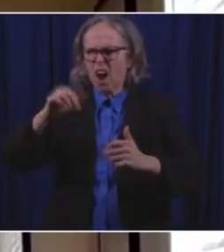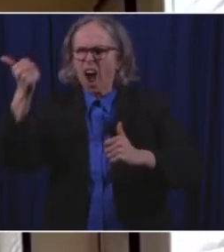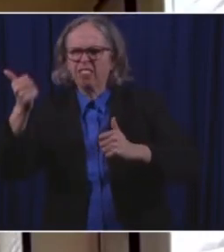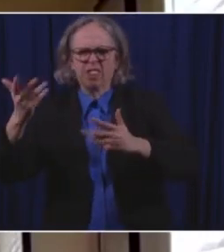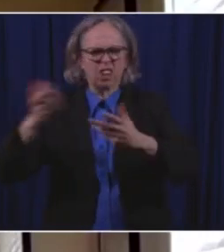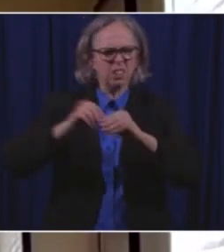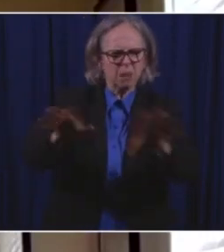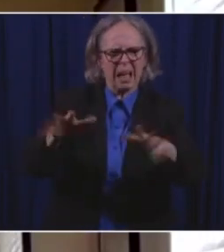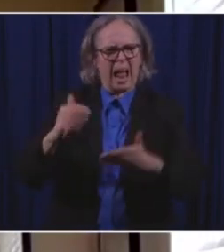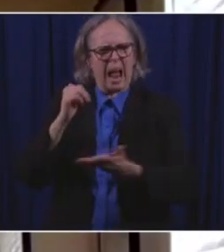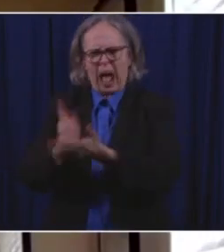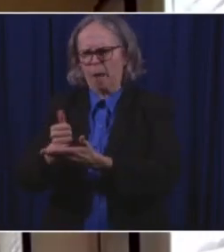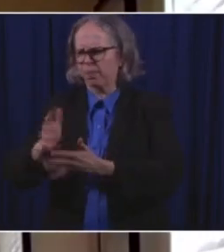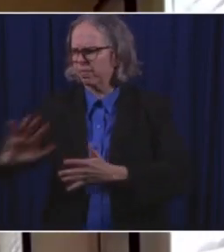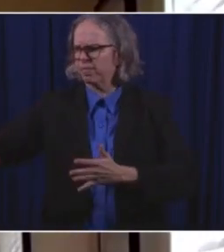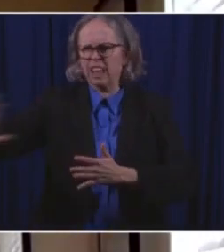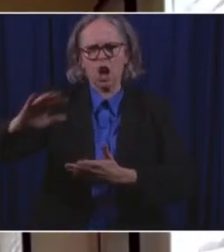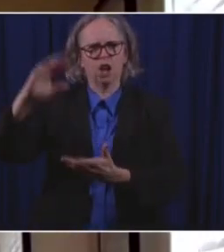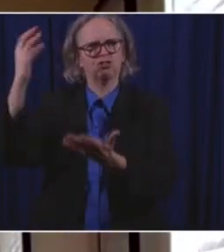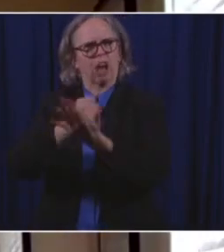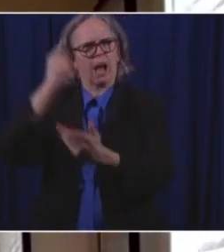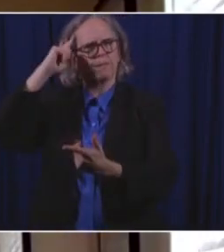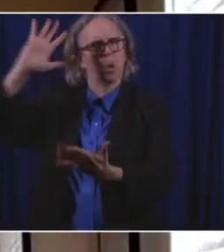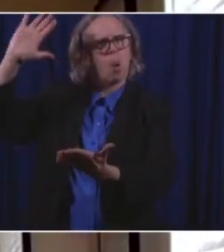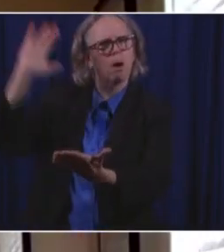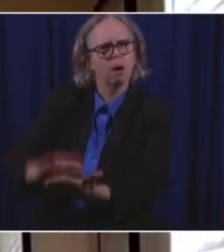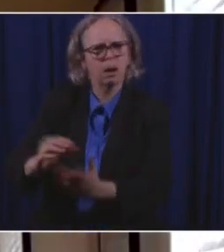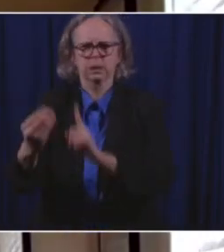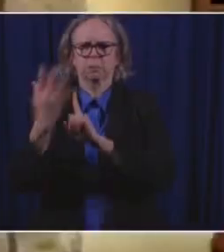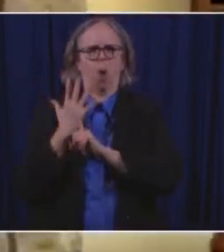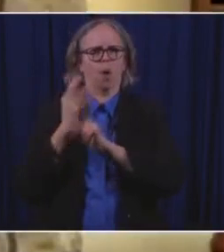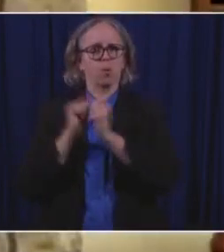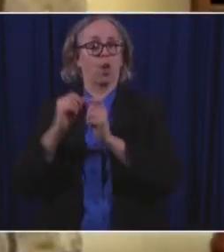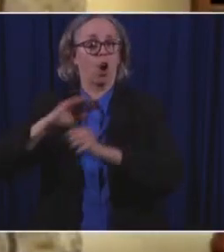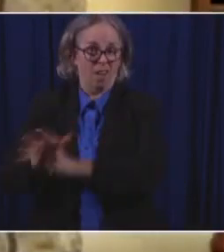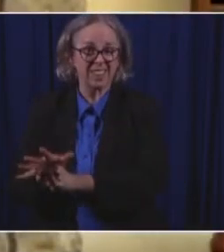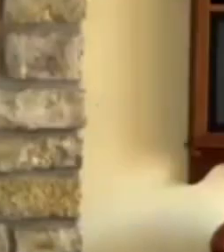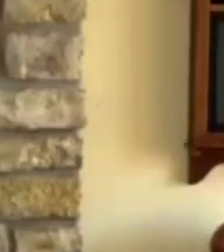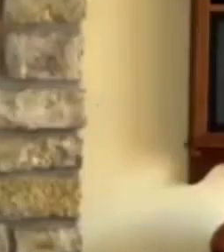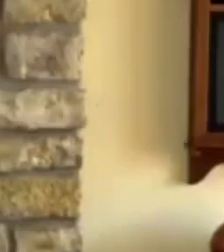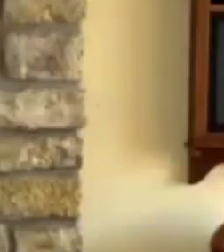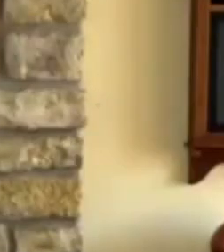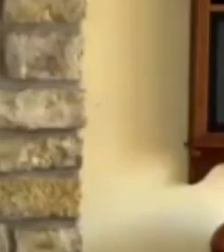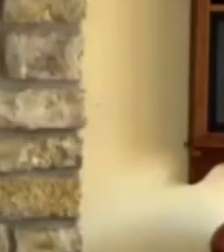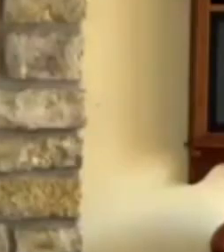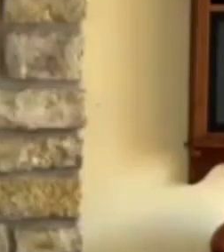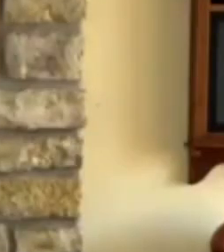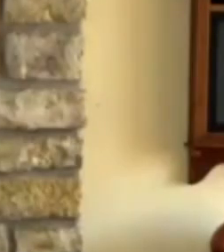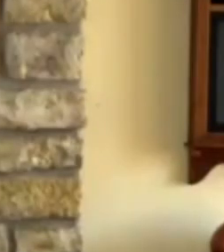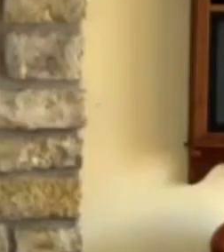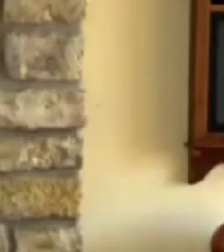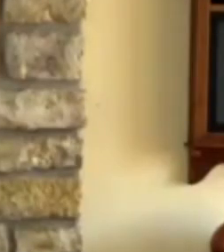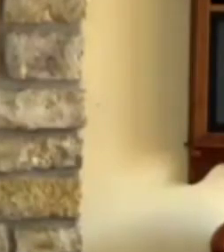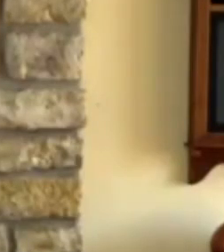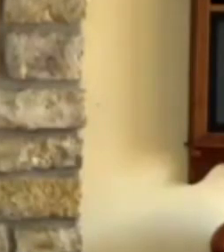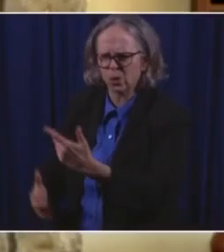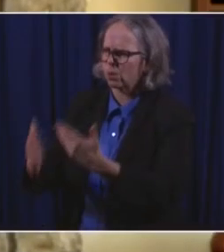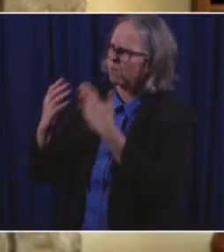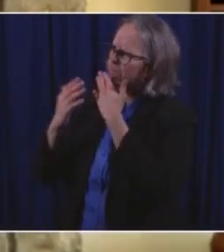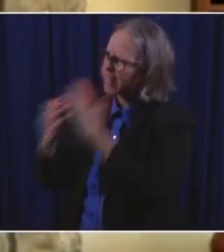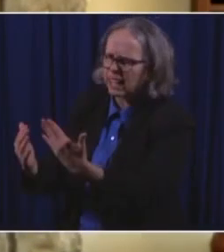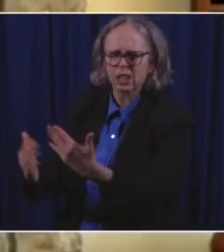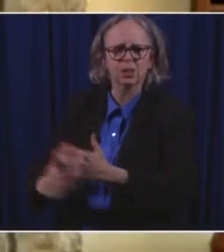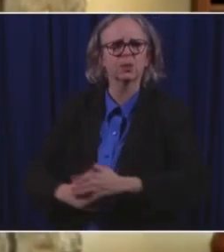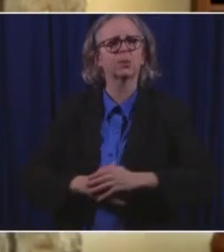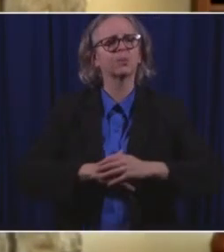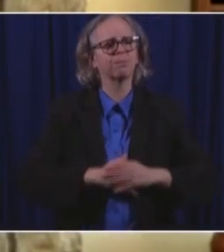lives and to our livelihoods. So, Dr. Vanhoef, thank you very much. So,